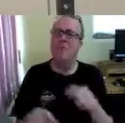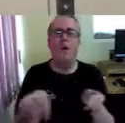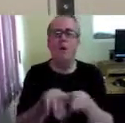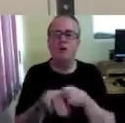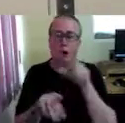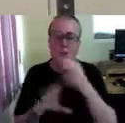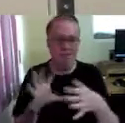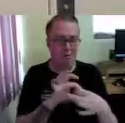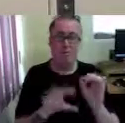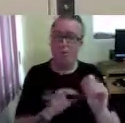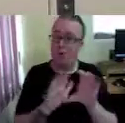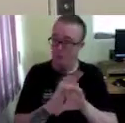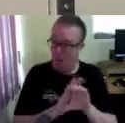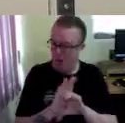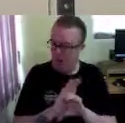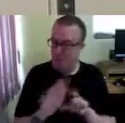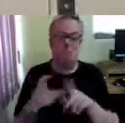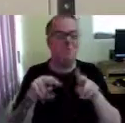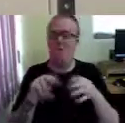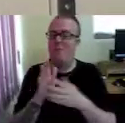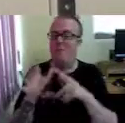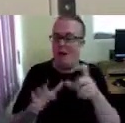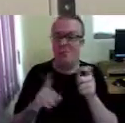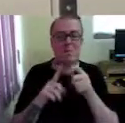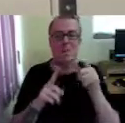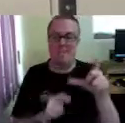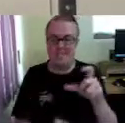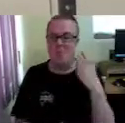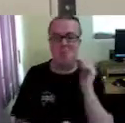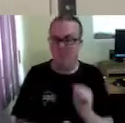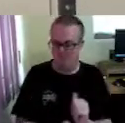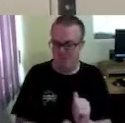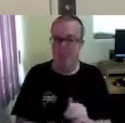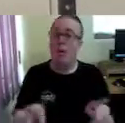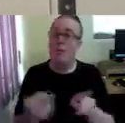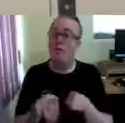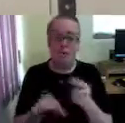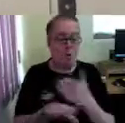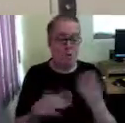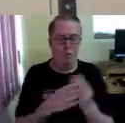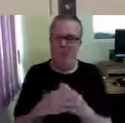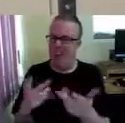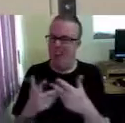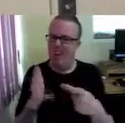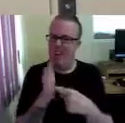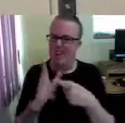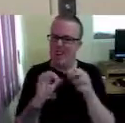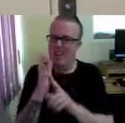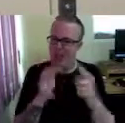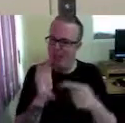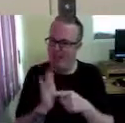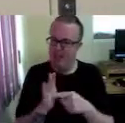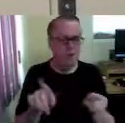these Braille displays will also work with your computer, either a Mac or a PC, and they'll also work with Windows tablets and